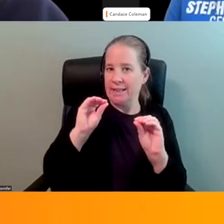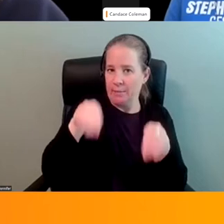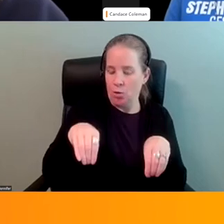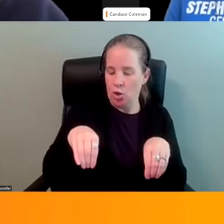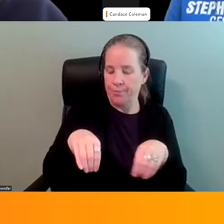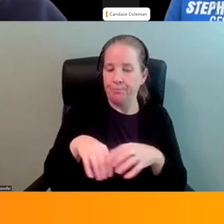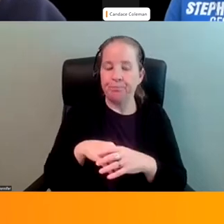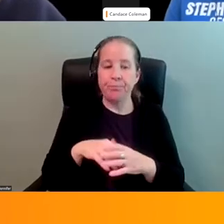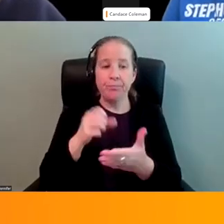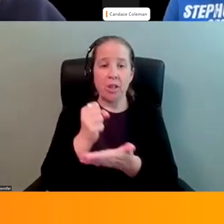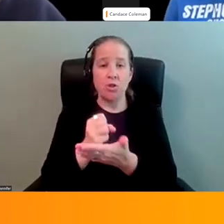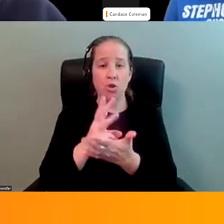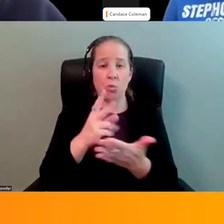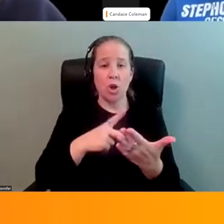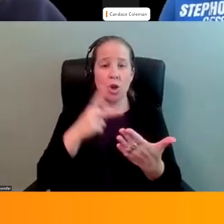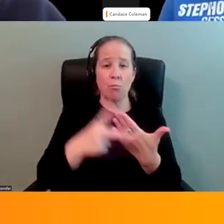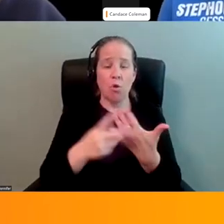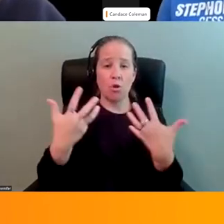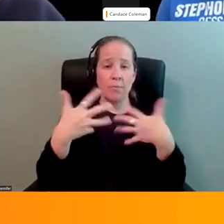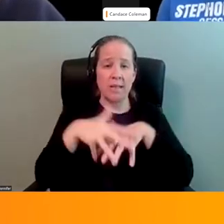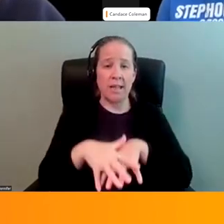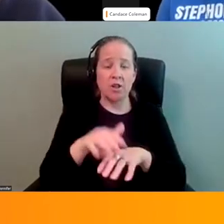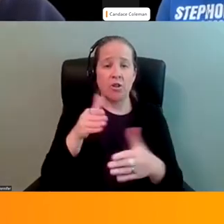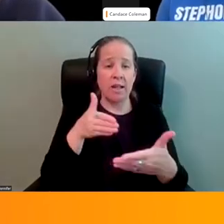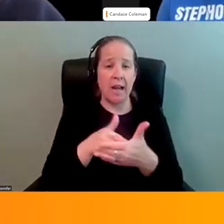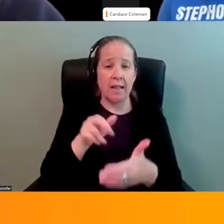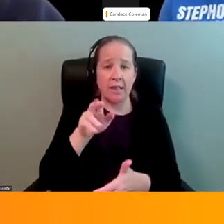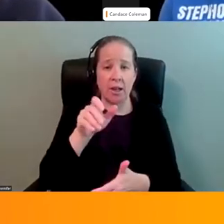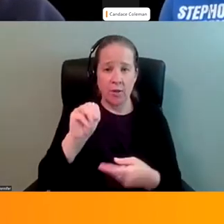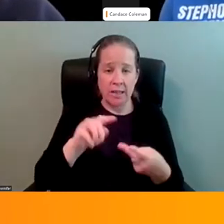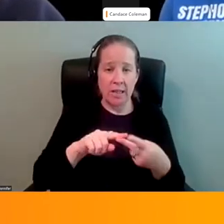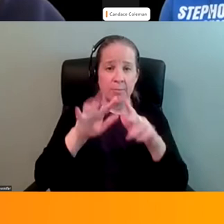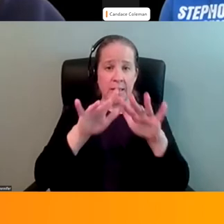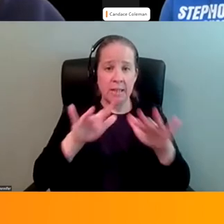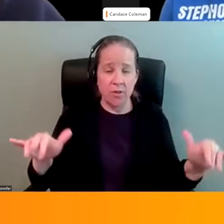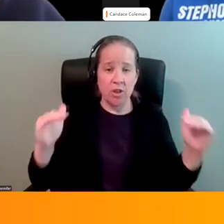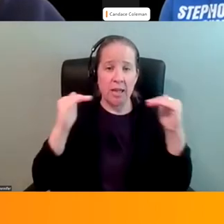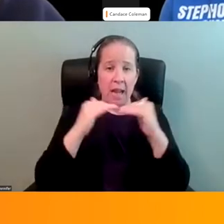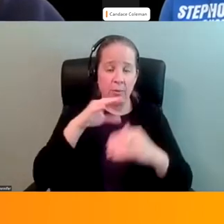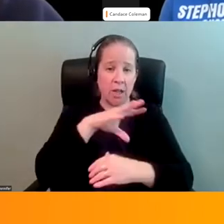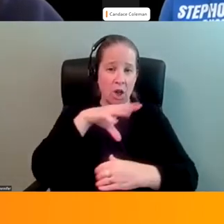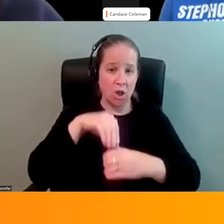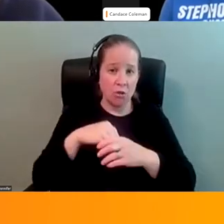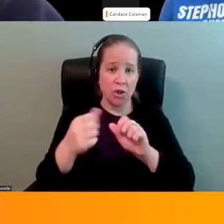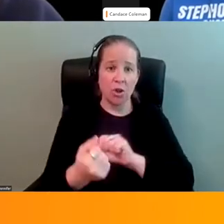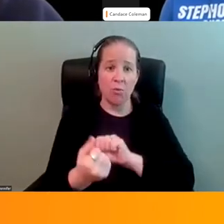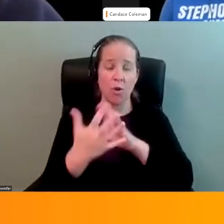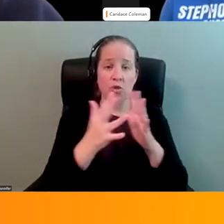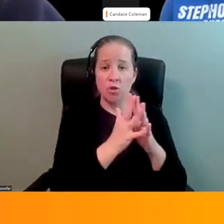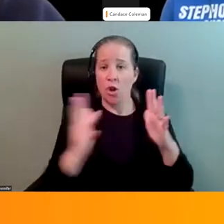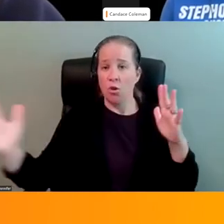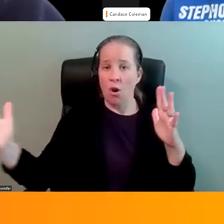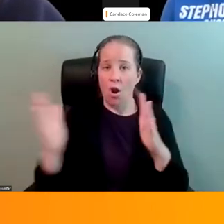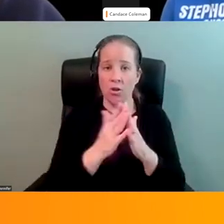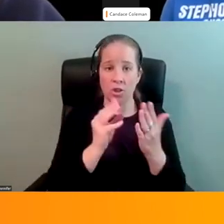Social work programs integrate anti-racism, diversity, equity and inclusion approaches across the curriculum.